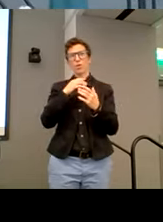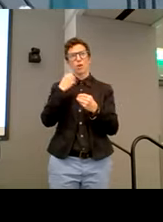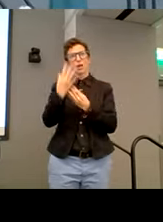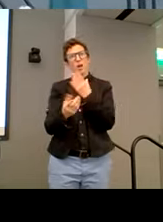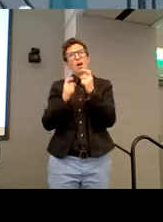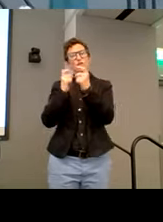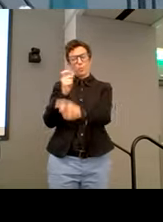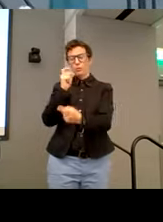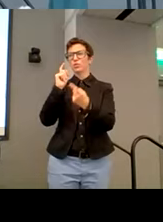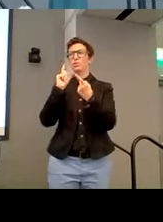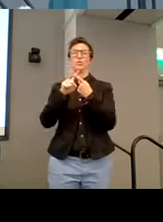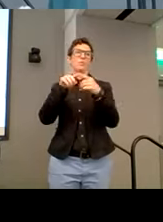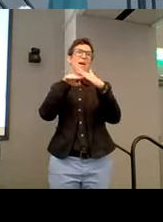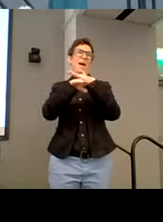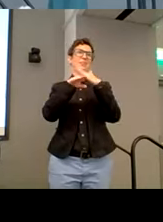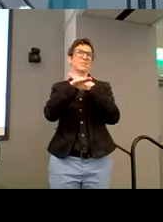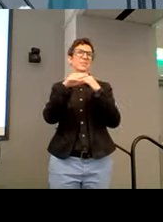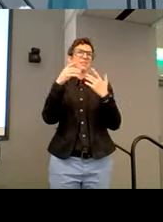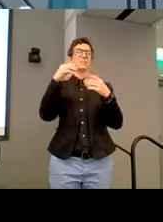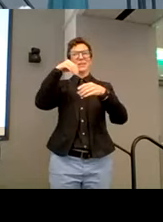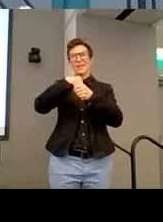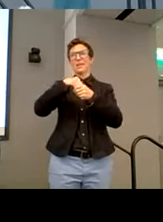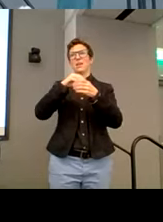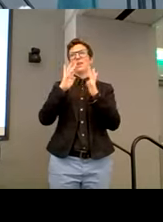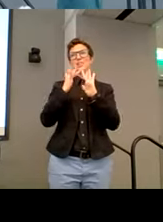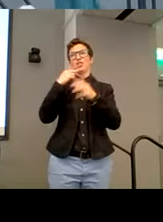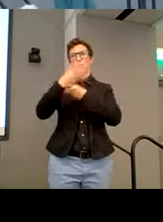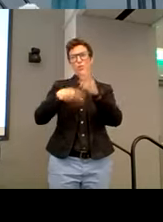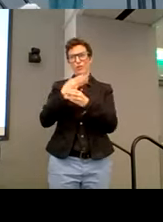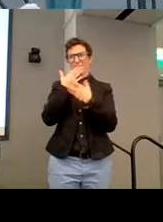to access in a digital world. Thank you so much.